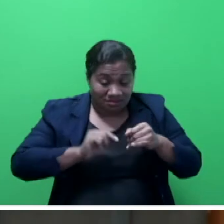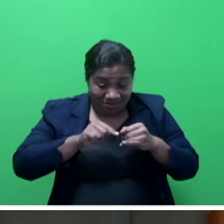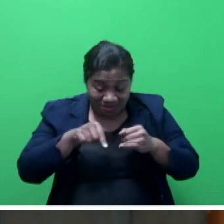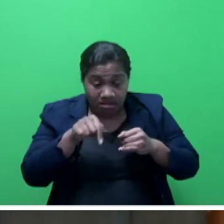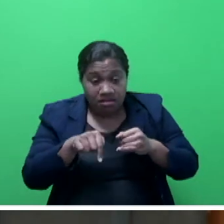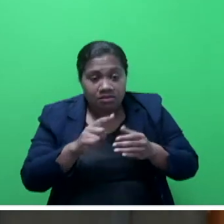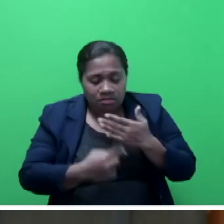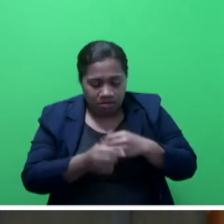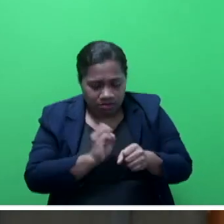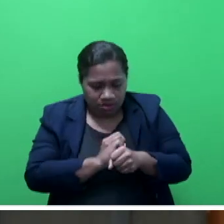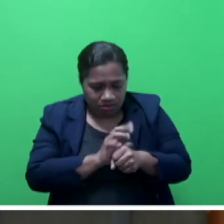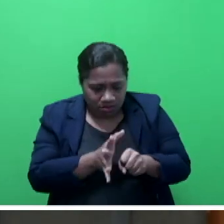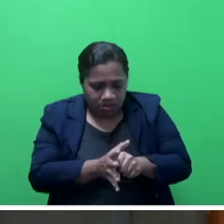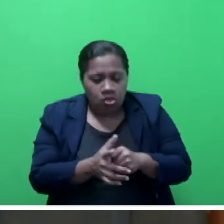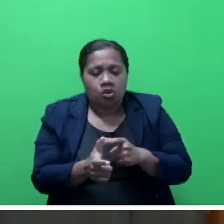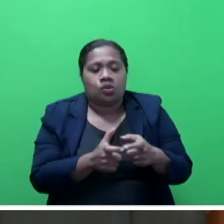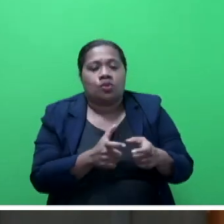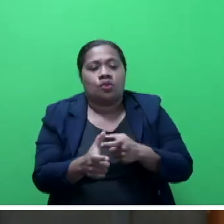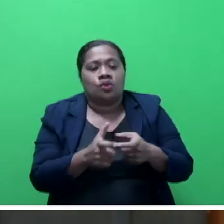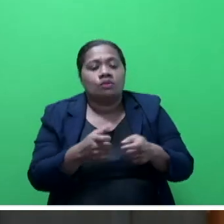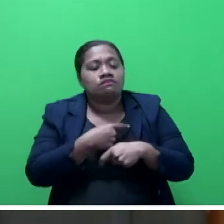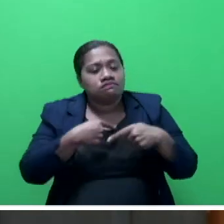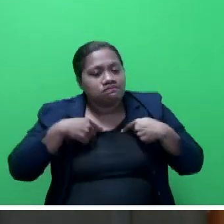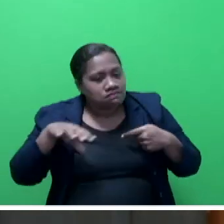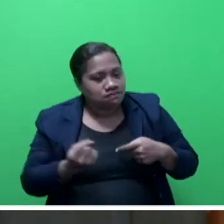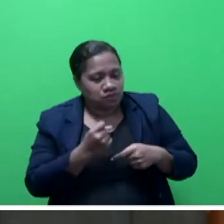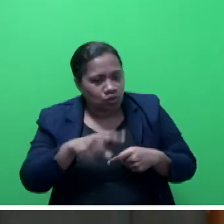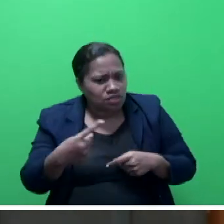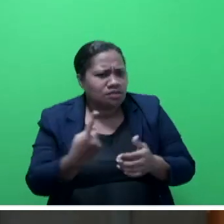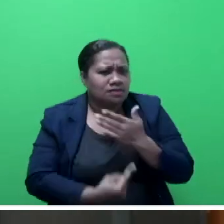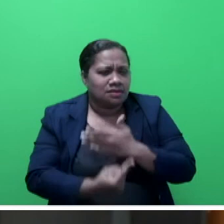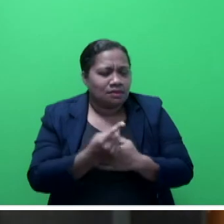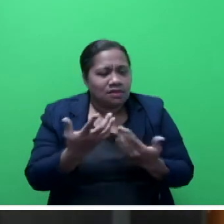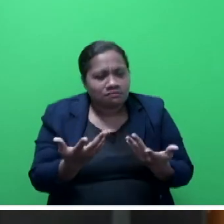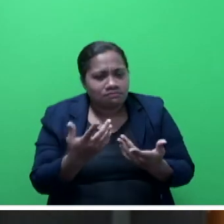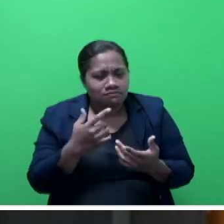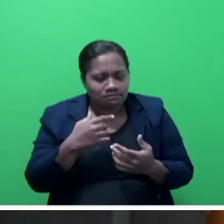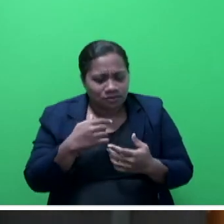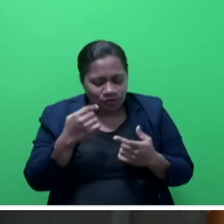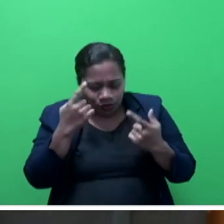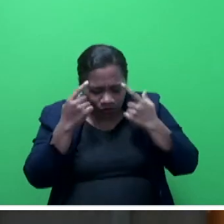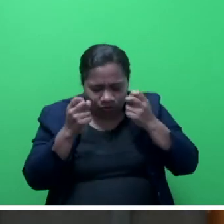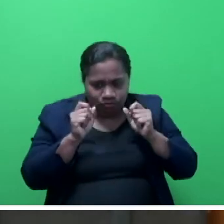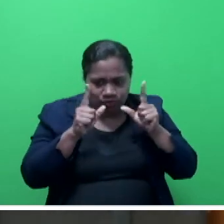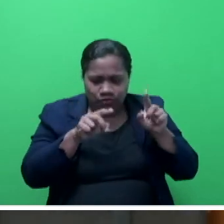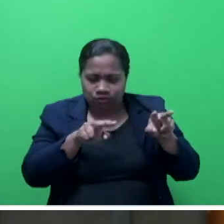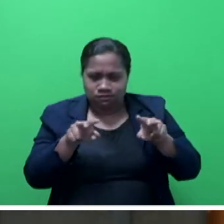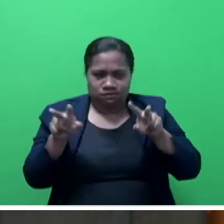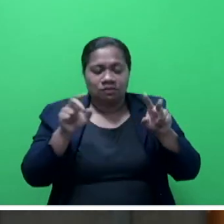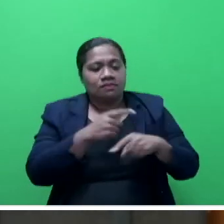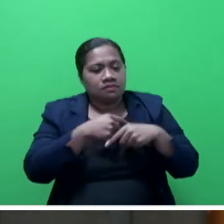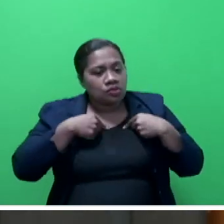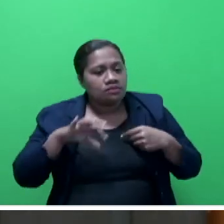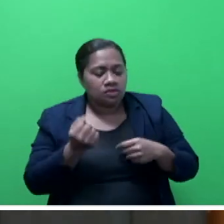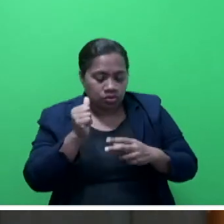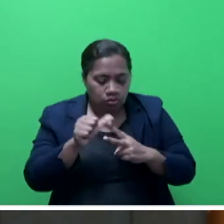firmly under control. We must continue to remain vigilant, and His Excellency the President stated in his address, we must